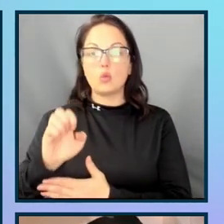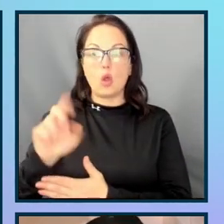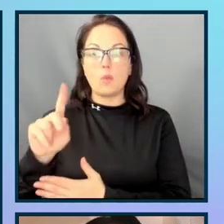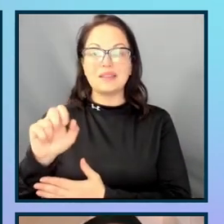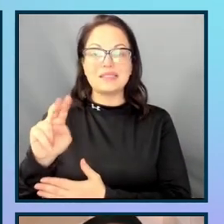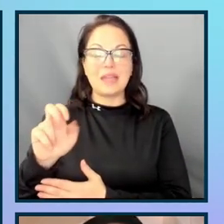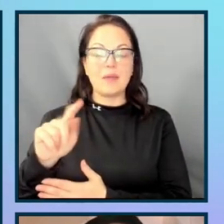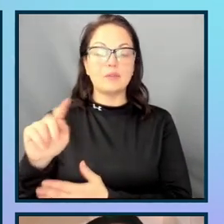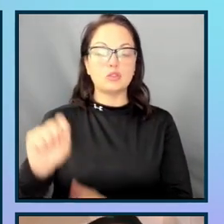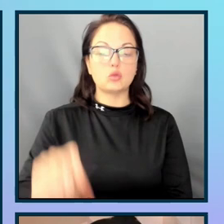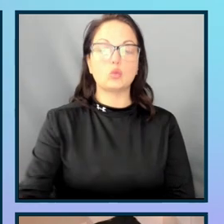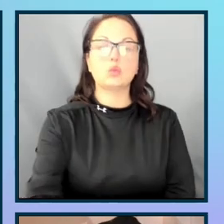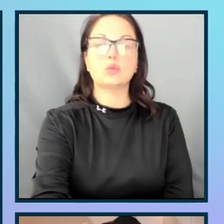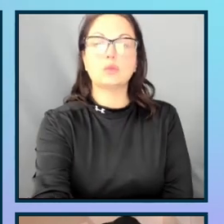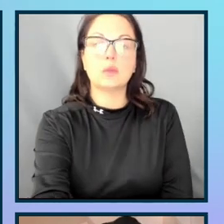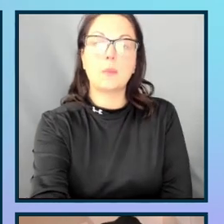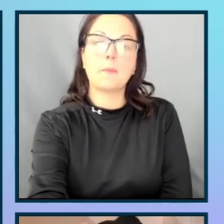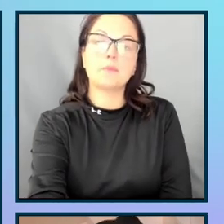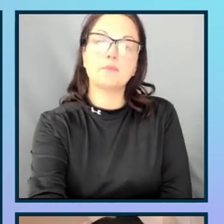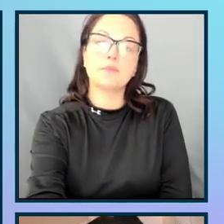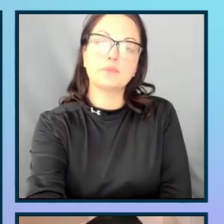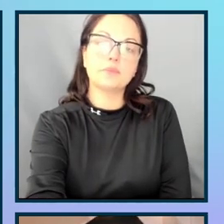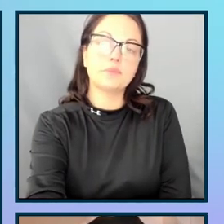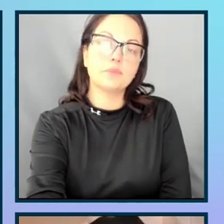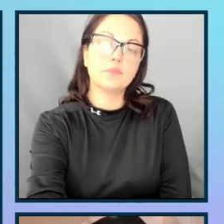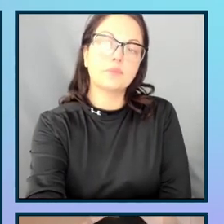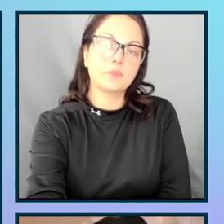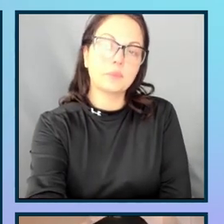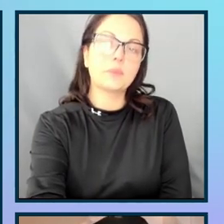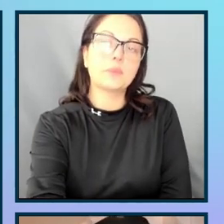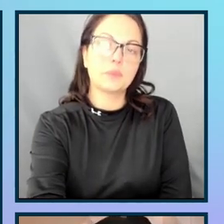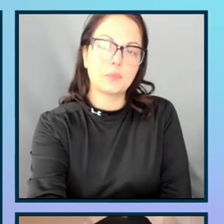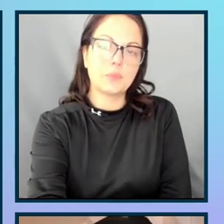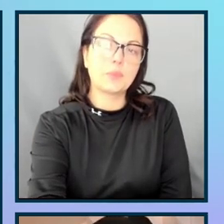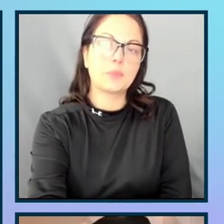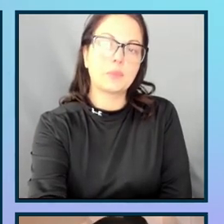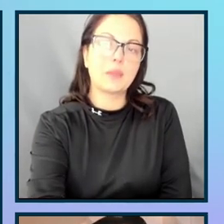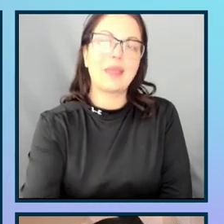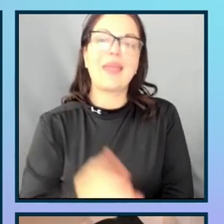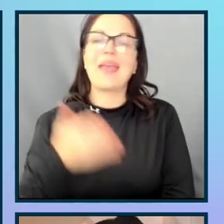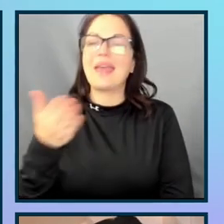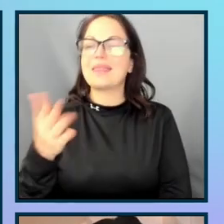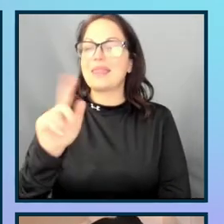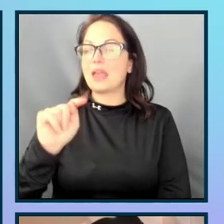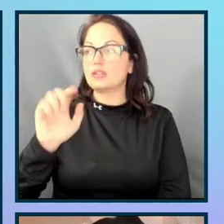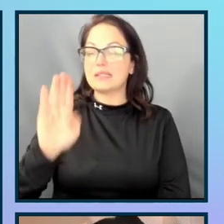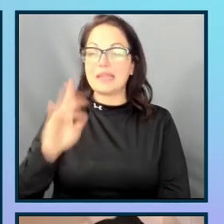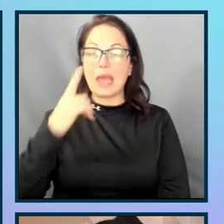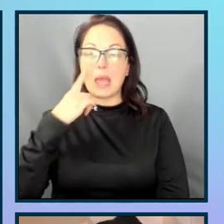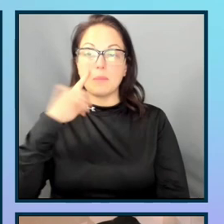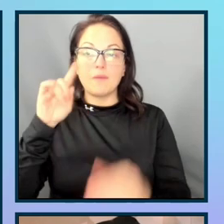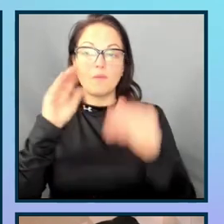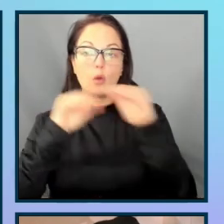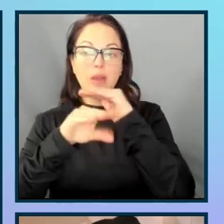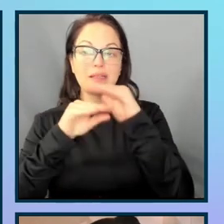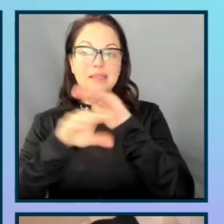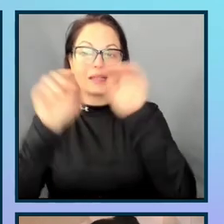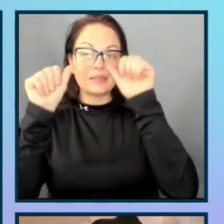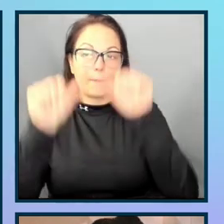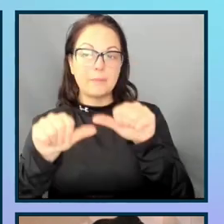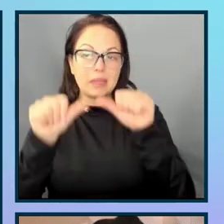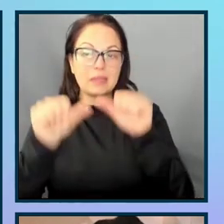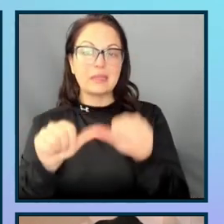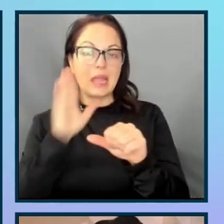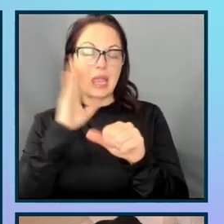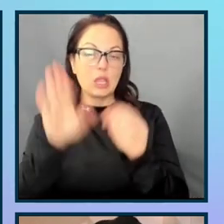some of these tabs and there is a tab for accessibility. Now, in here, we're going to find things like the accessibility tree, any